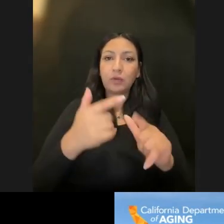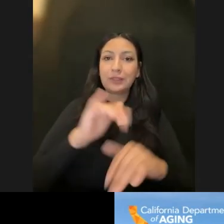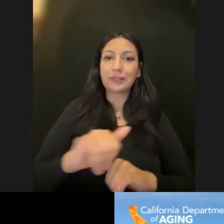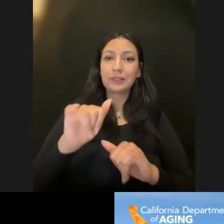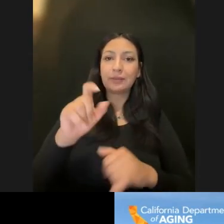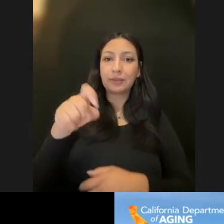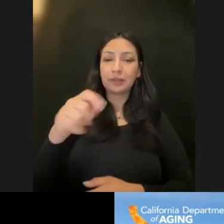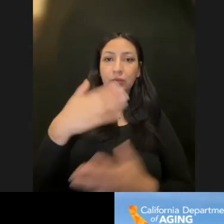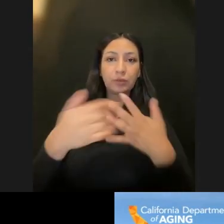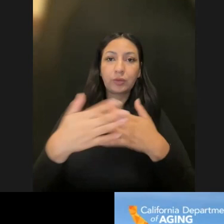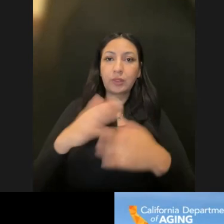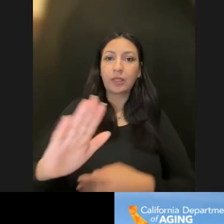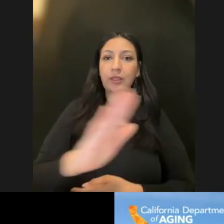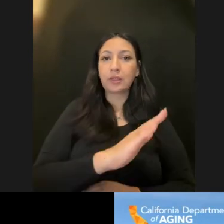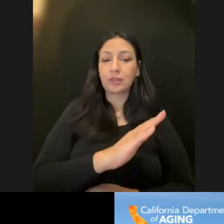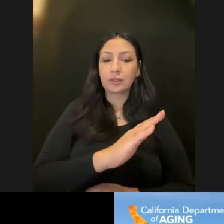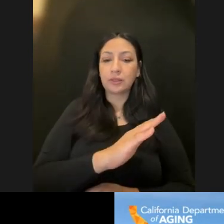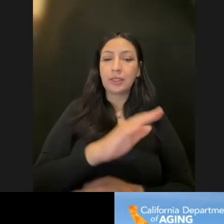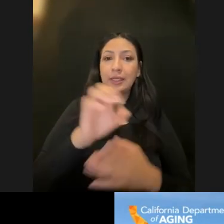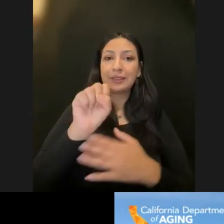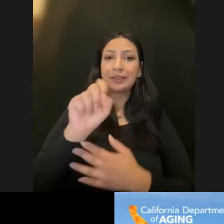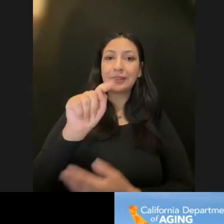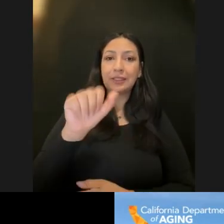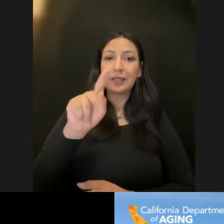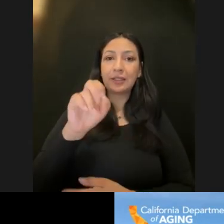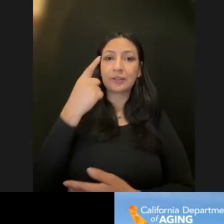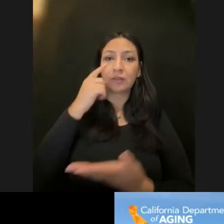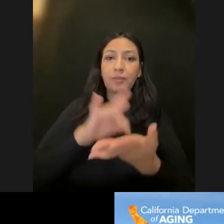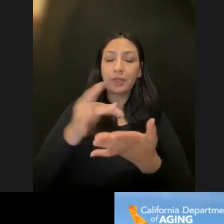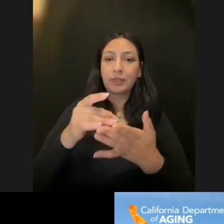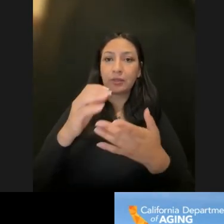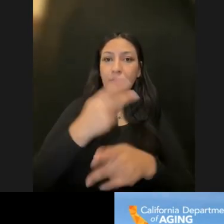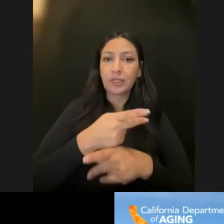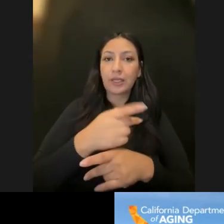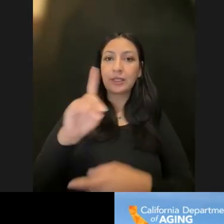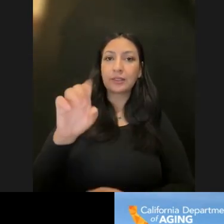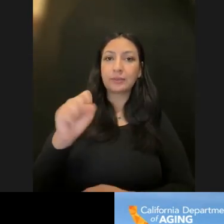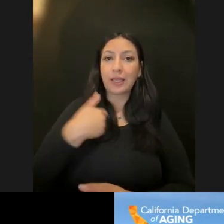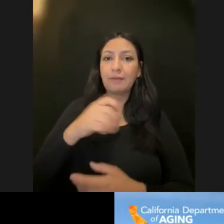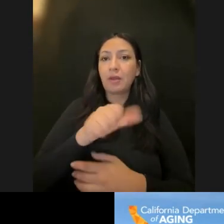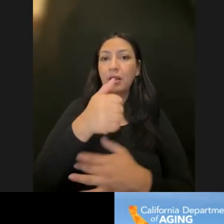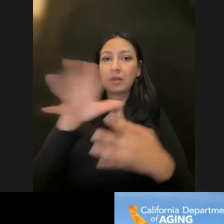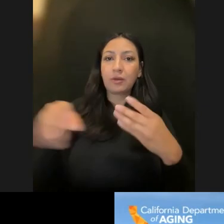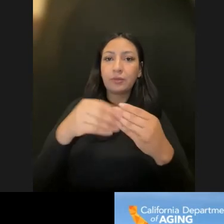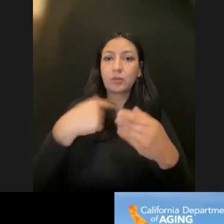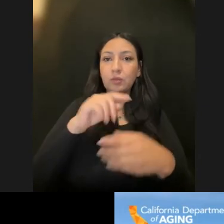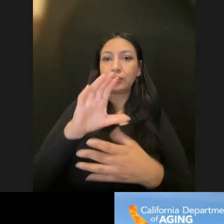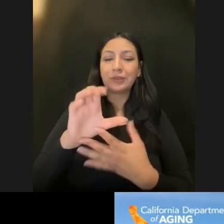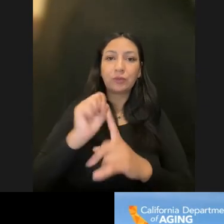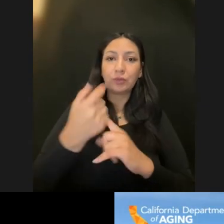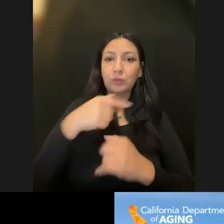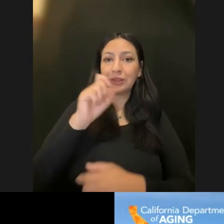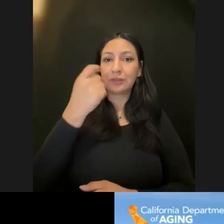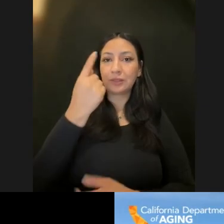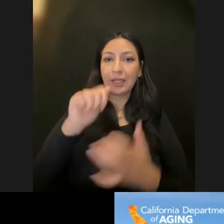Regardless of their status of medical care or disability, there's a whole set of other circumstances that we need to understand